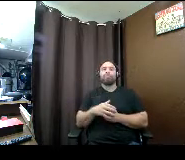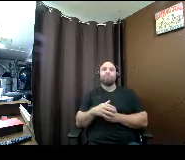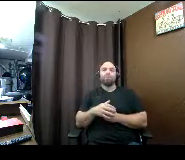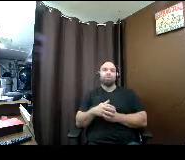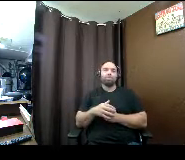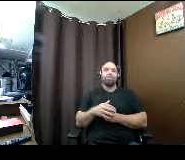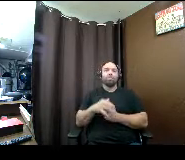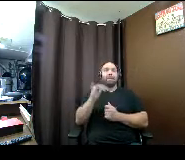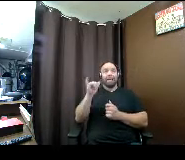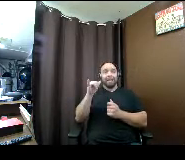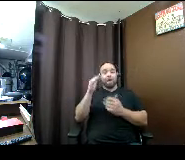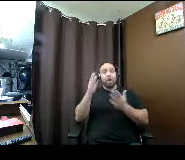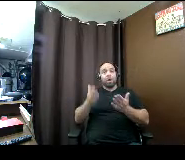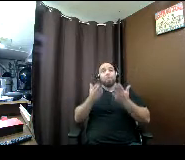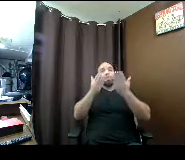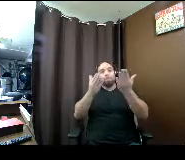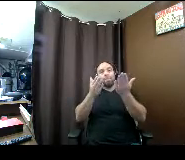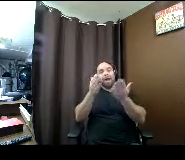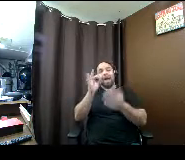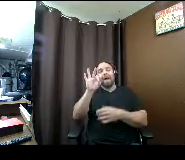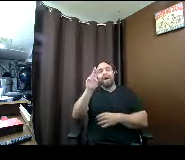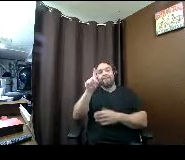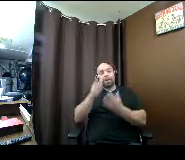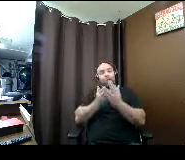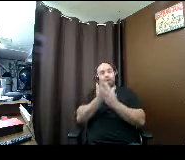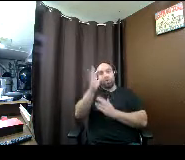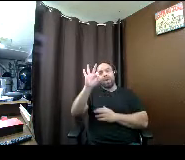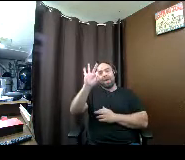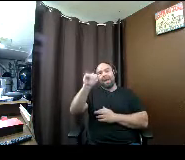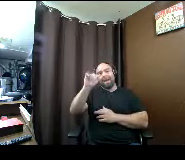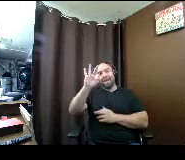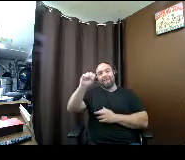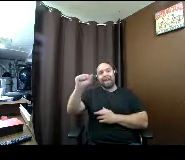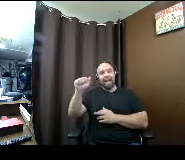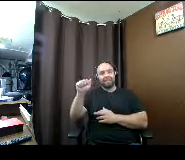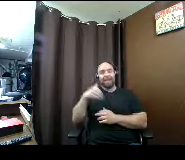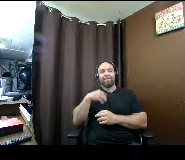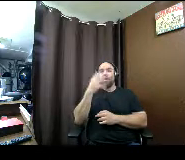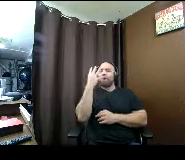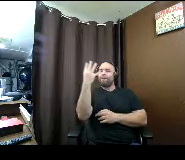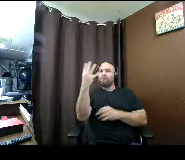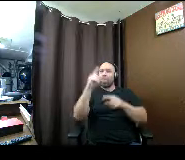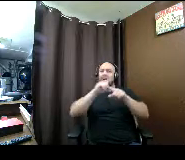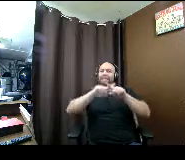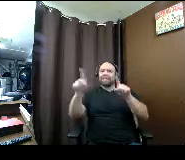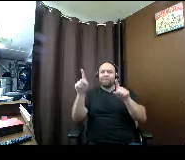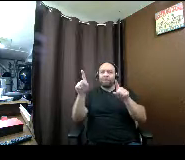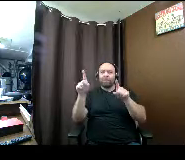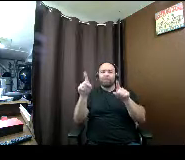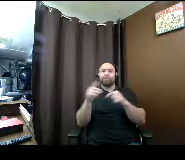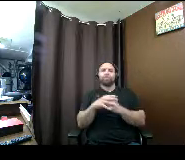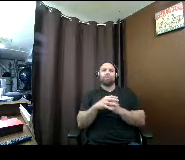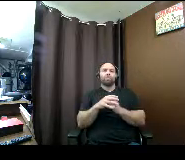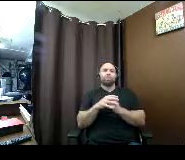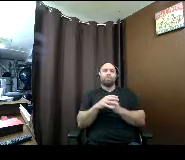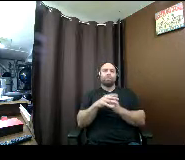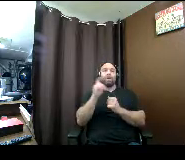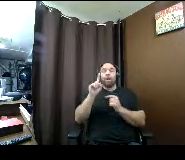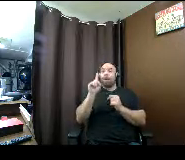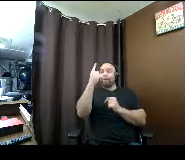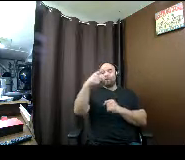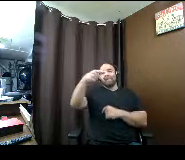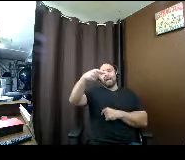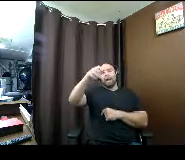government provides funding through the fosfa and that is uh four different types of funding that comes with it and the first one's pell grants